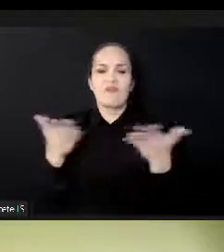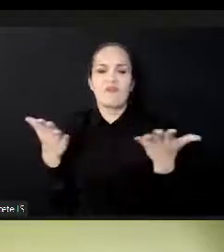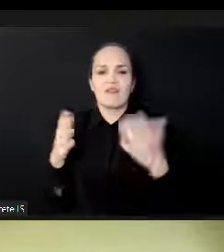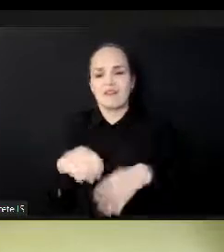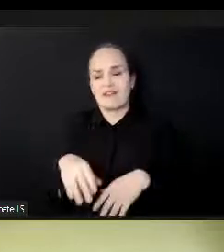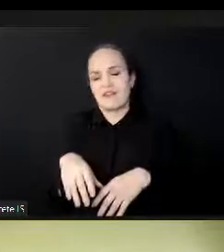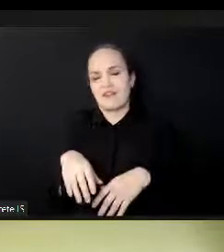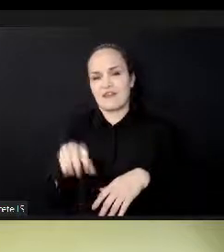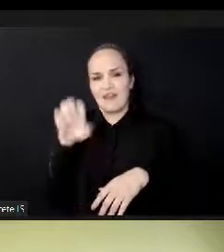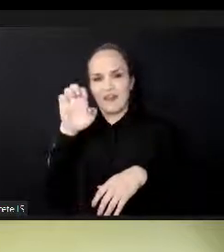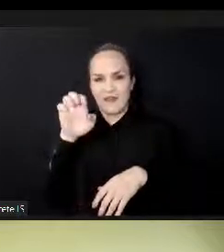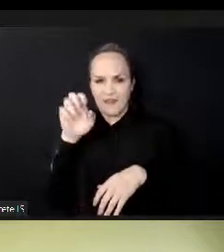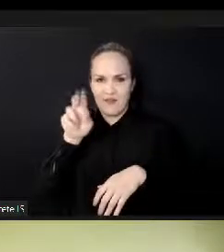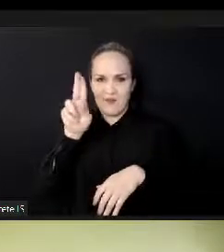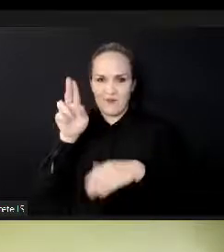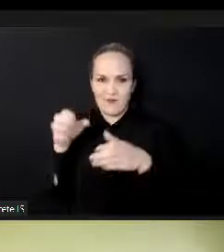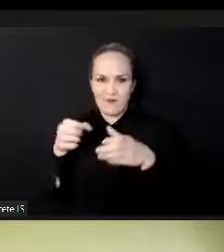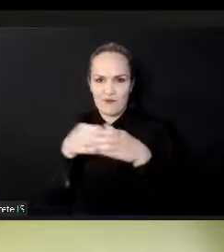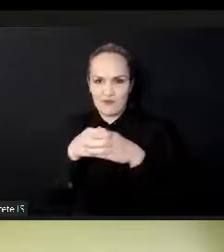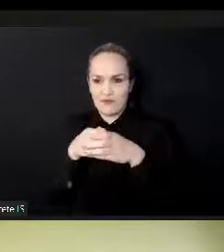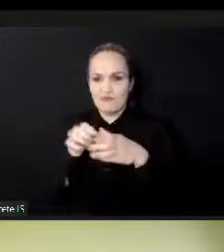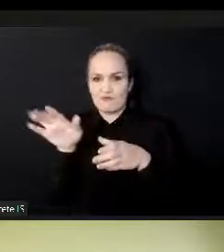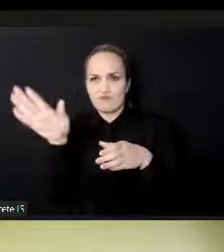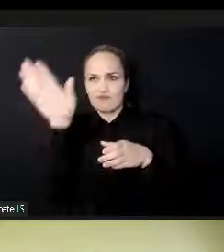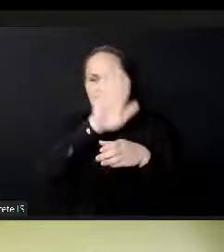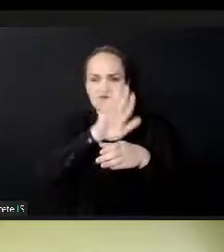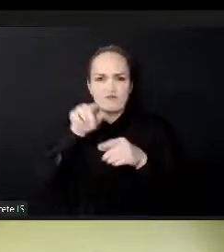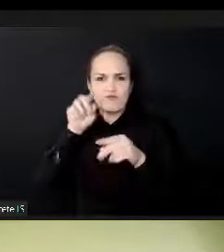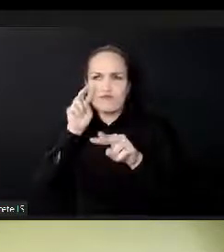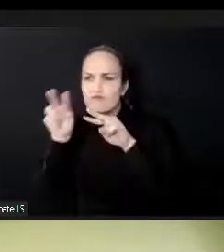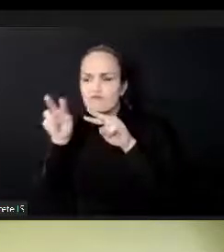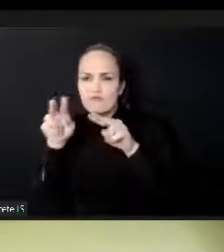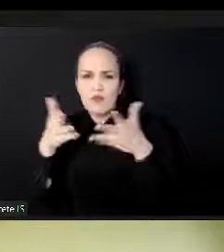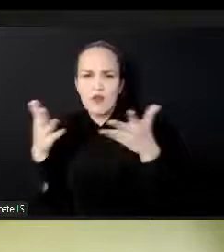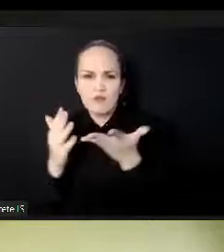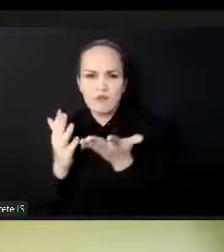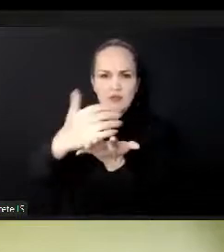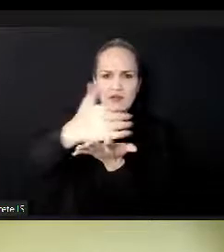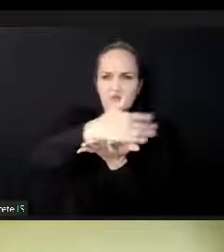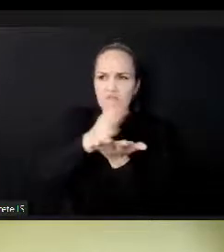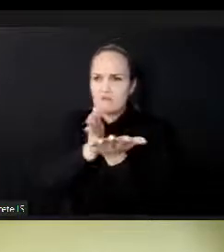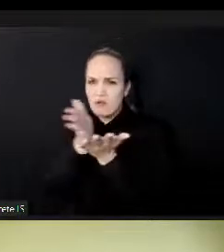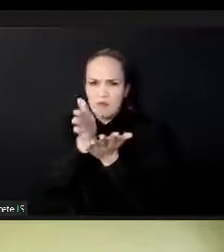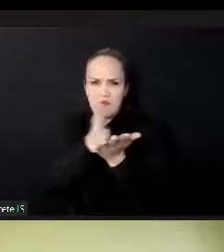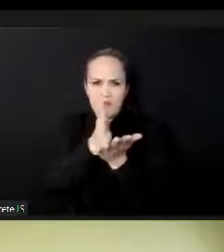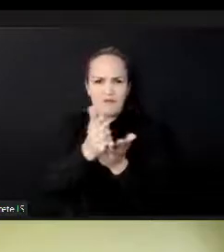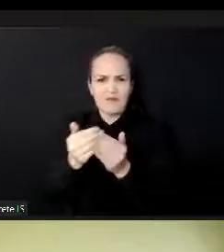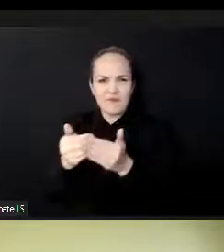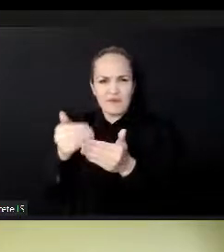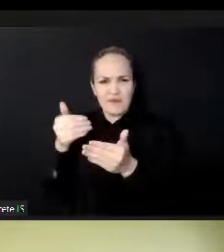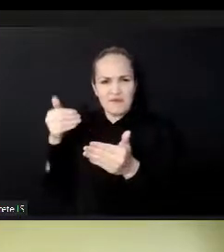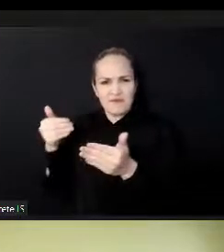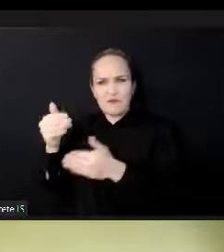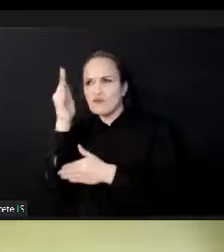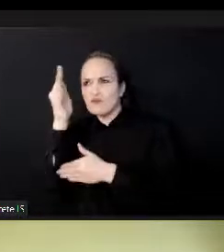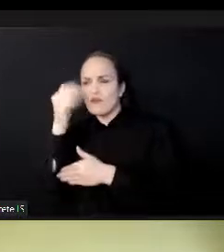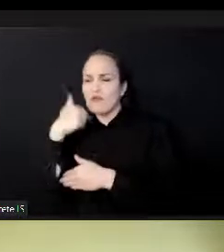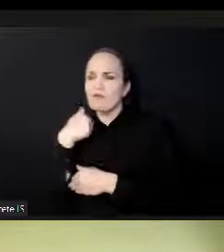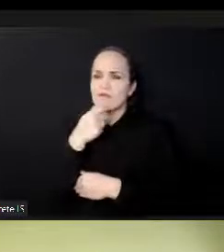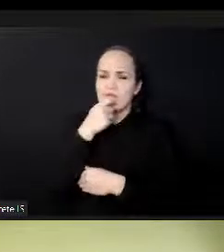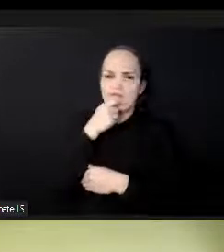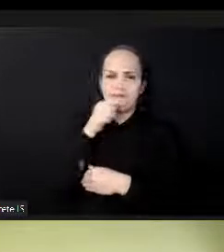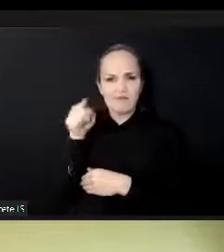that were discussed in the first presentation. So I'm very happy about that. Thank you. Great. And last but not least, George.